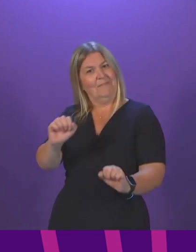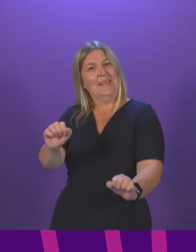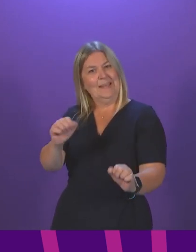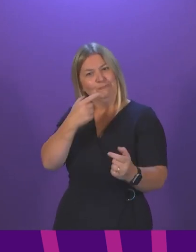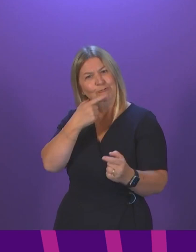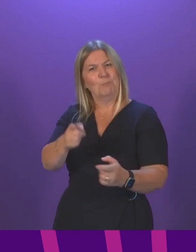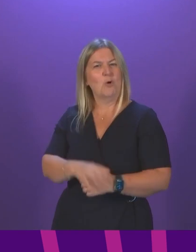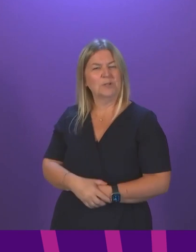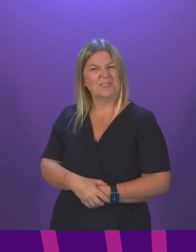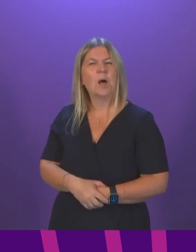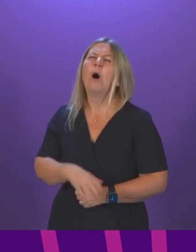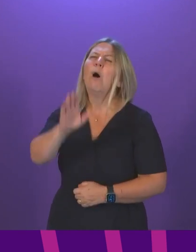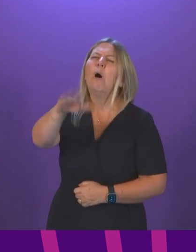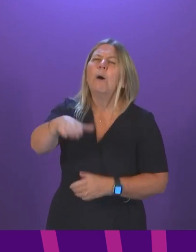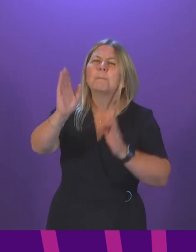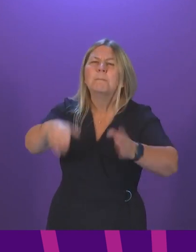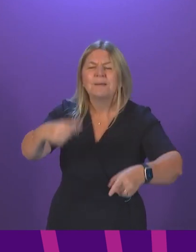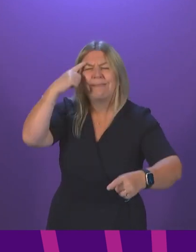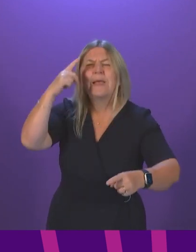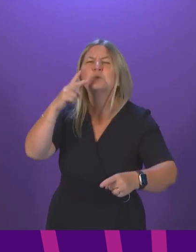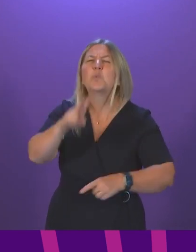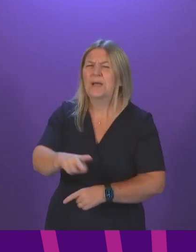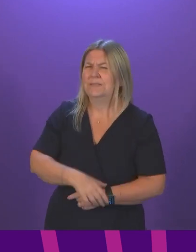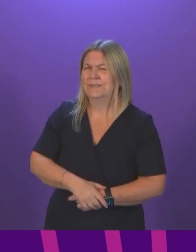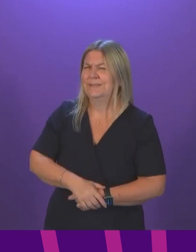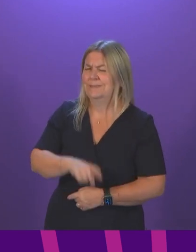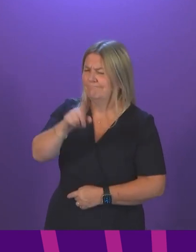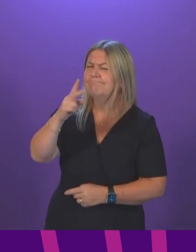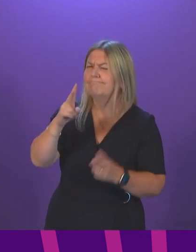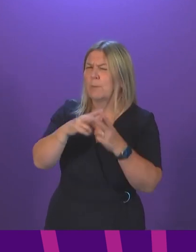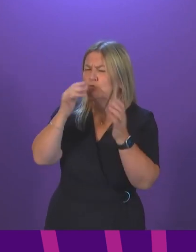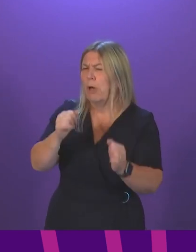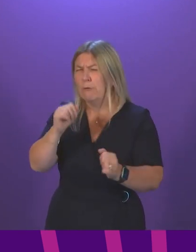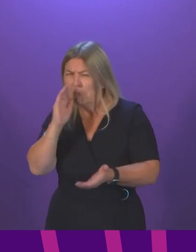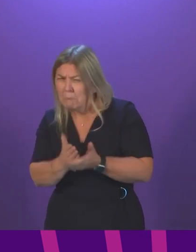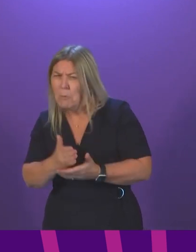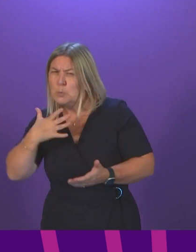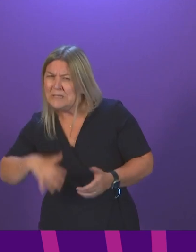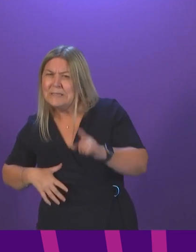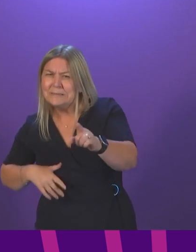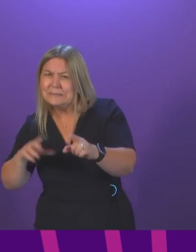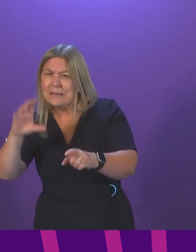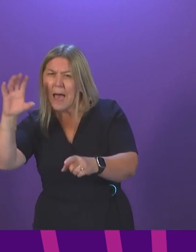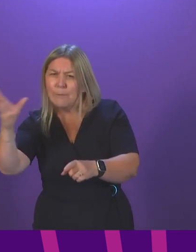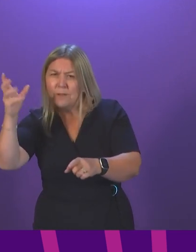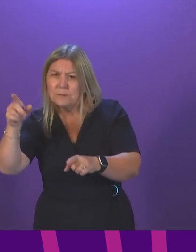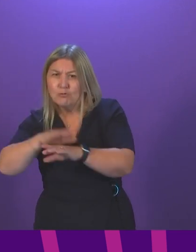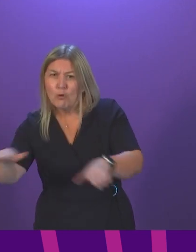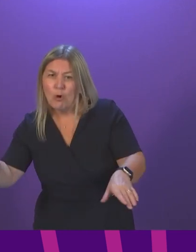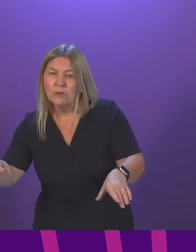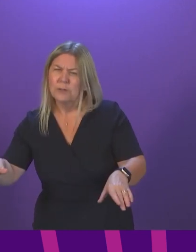call an ambulance. Think twice before they call an ambulance. That is dangerous and it is reckless.